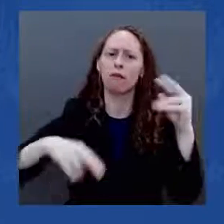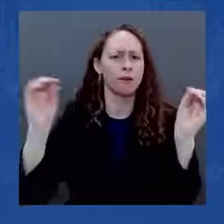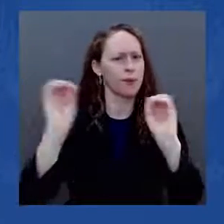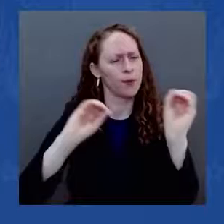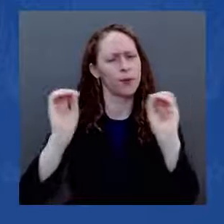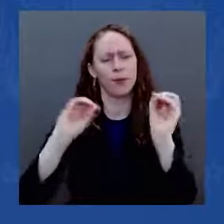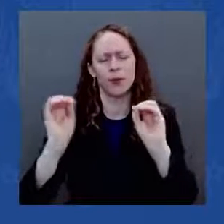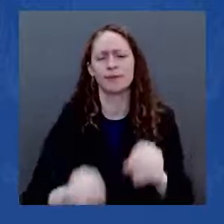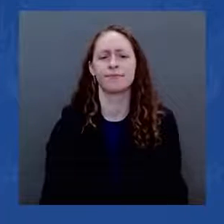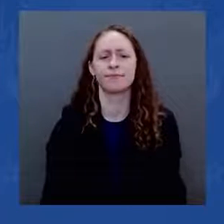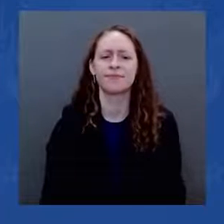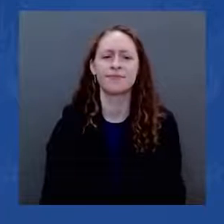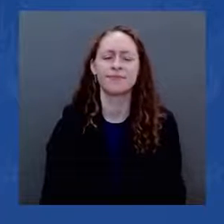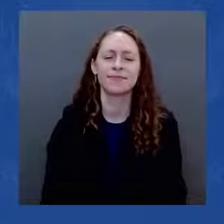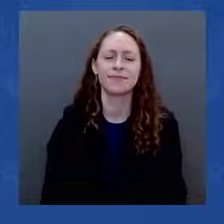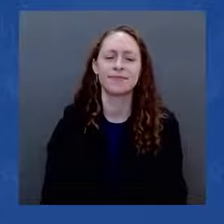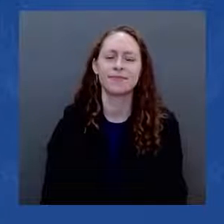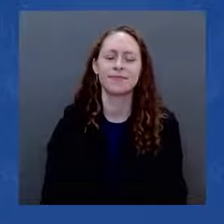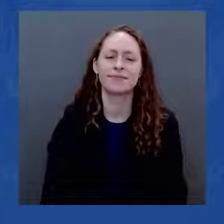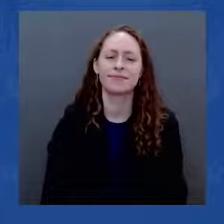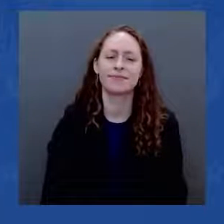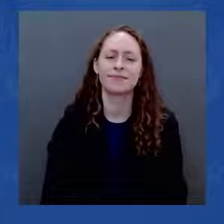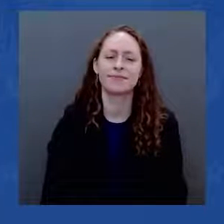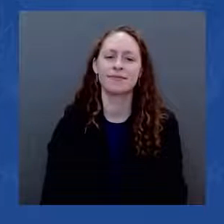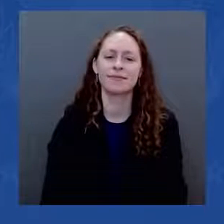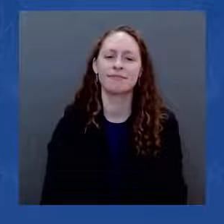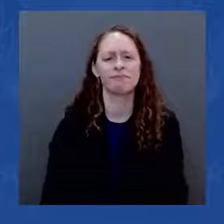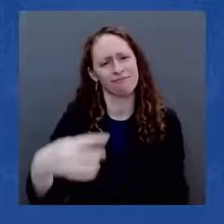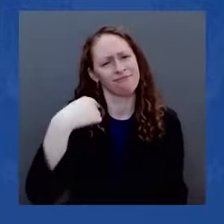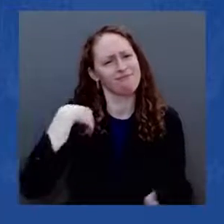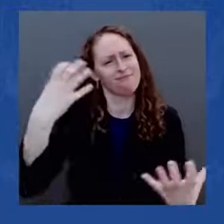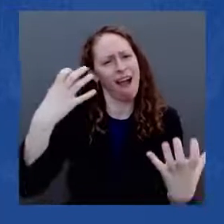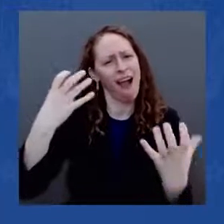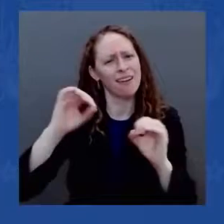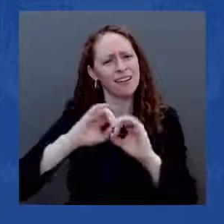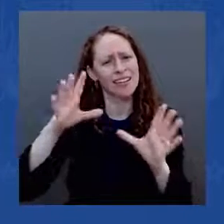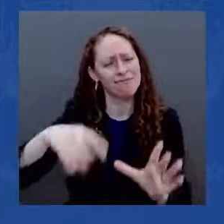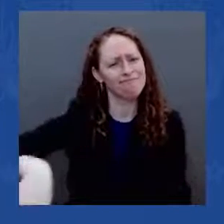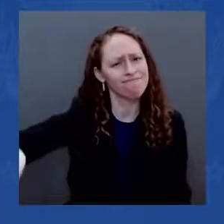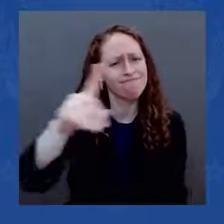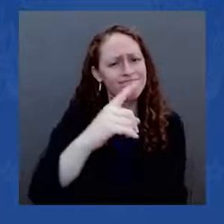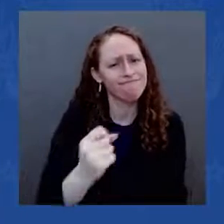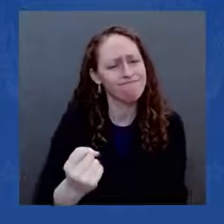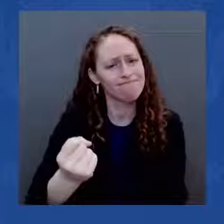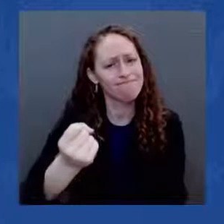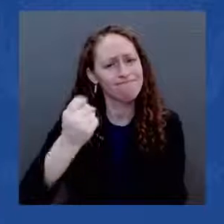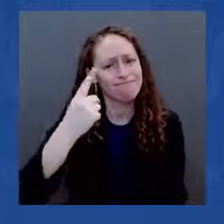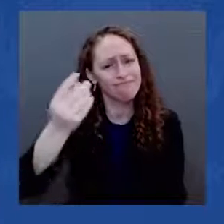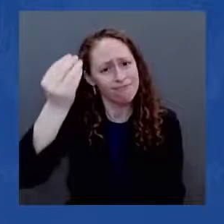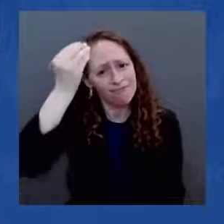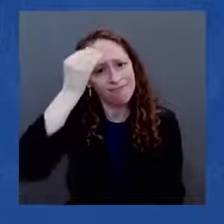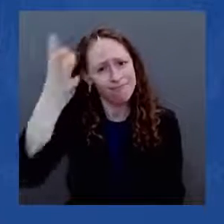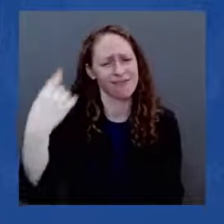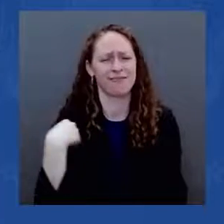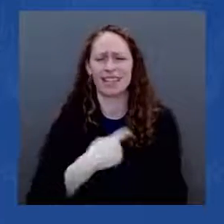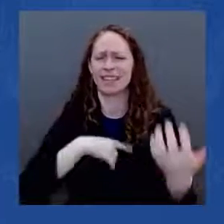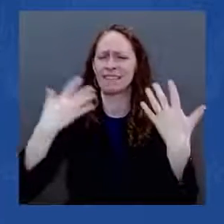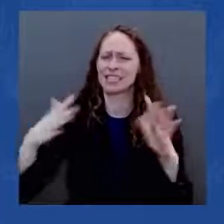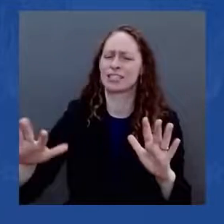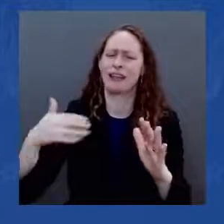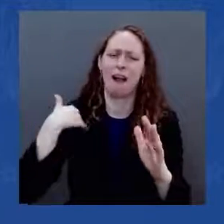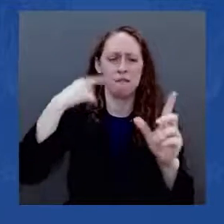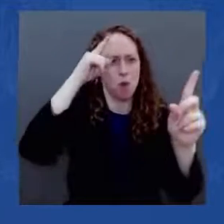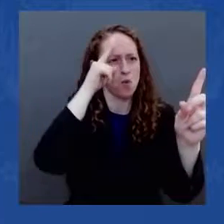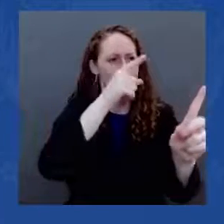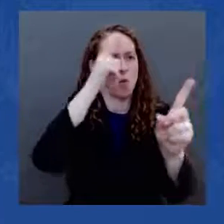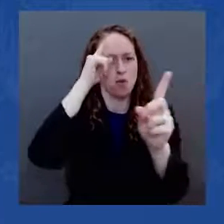And, you know, there's a lot of work underway. And it's going to create a whole lot of jobs. And that brings me to the announcement I want to make